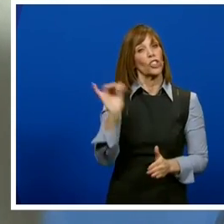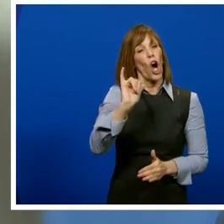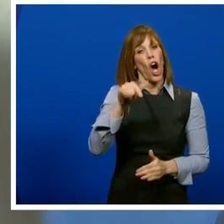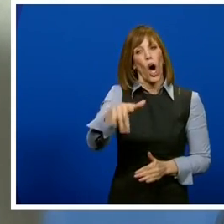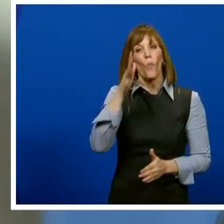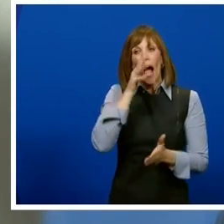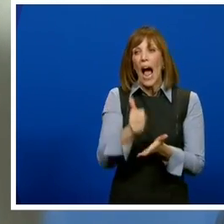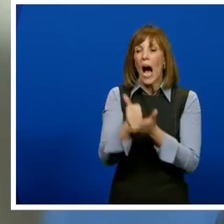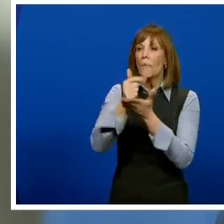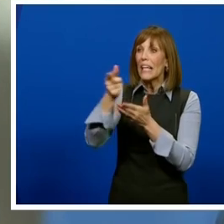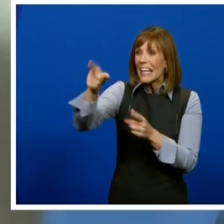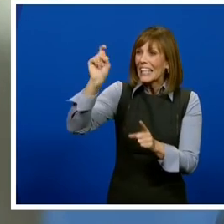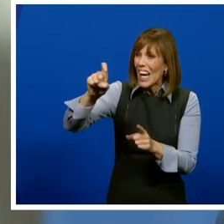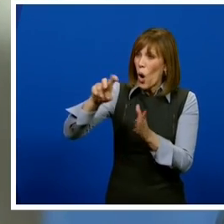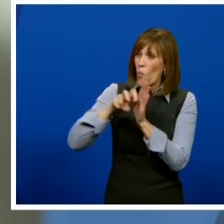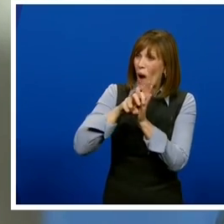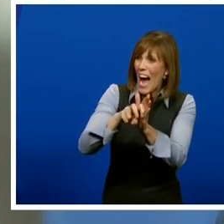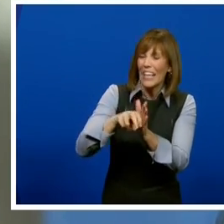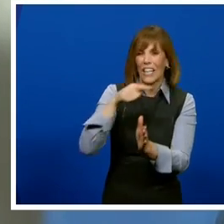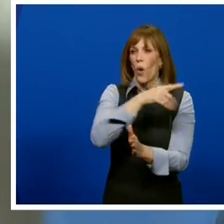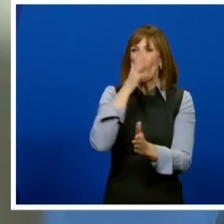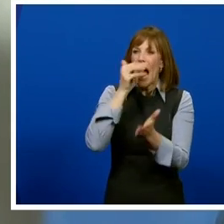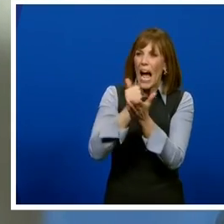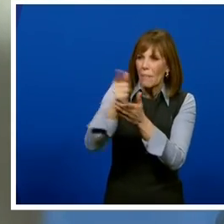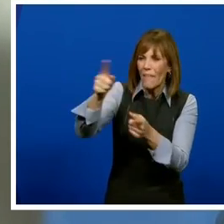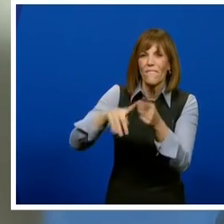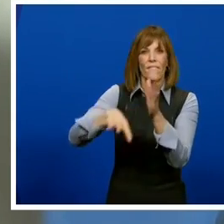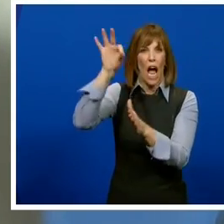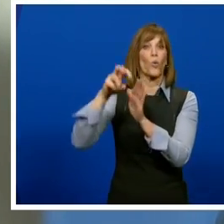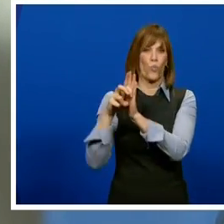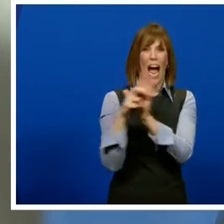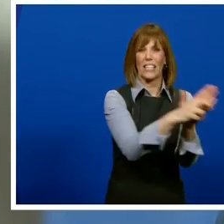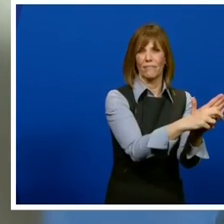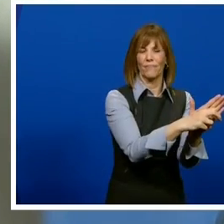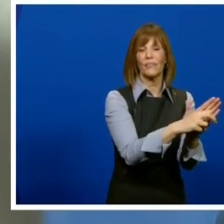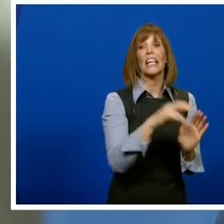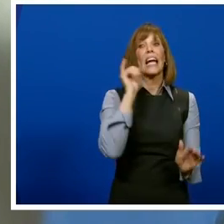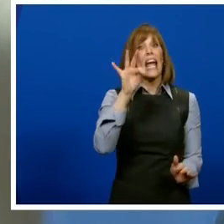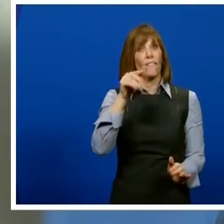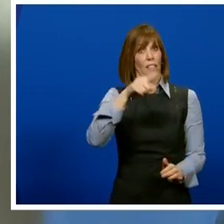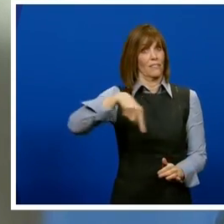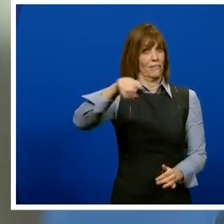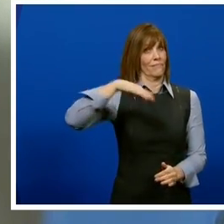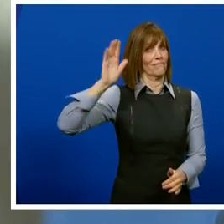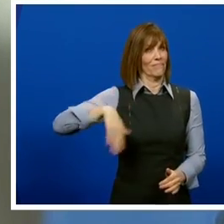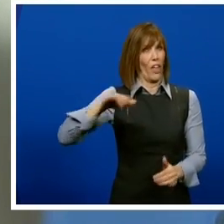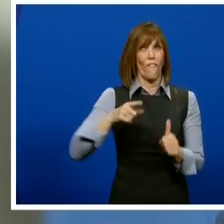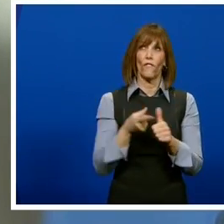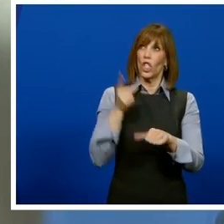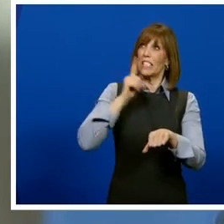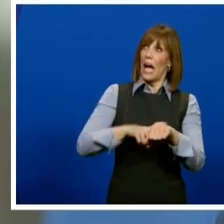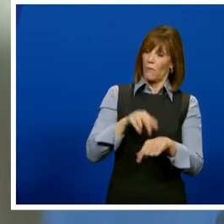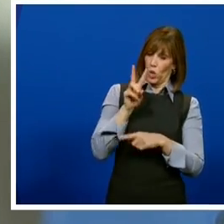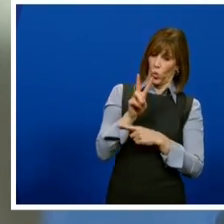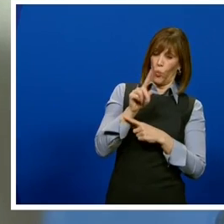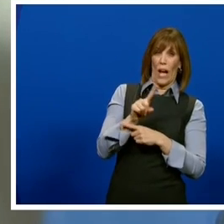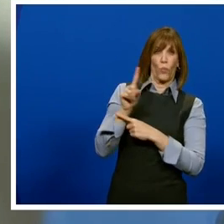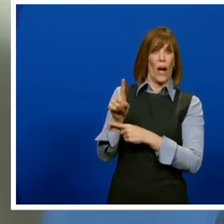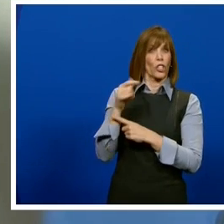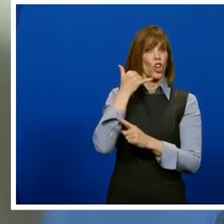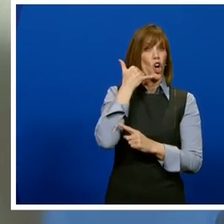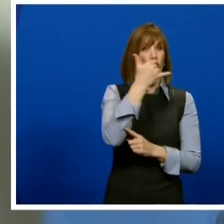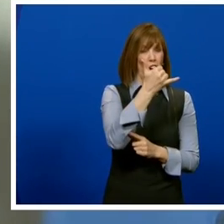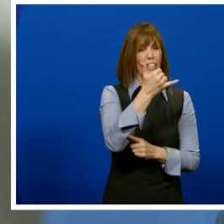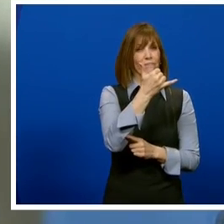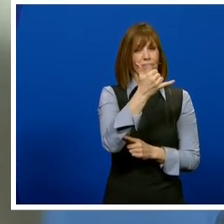transportation resources if needed. For anyone unfamiliar with 2-1-1 beyond serving as the COVID-19 hotline,